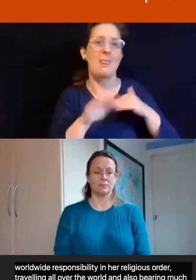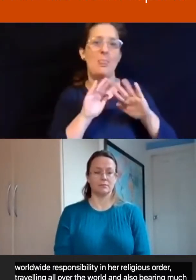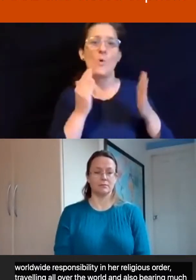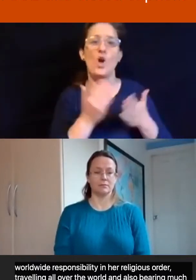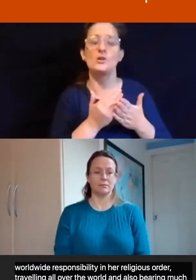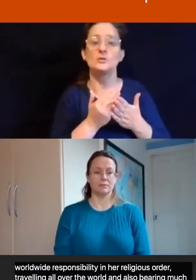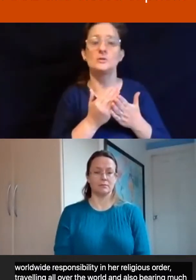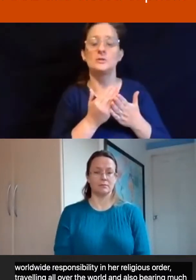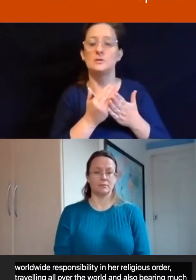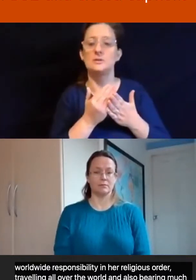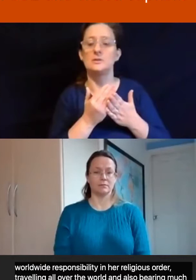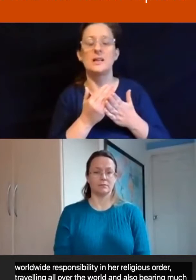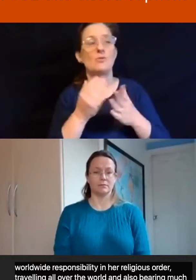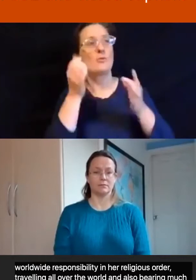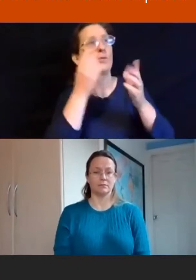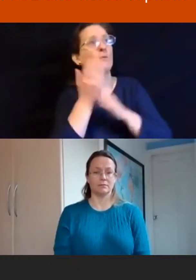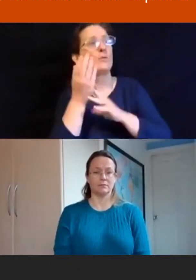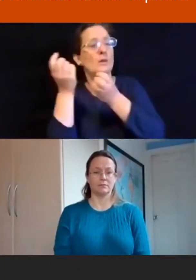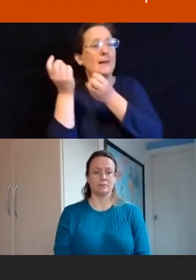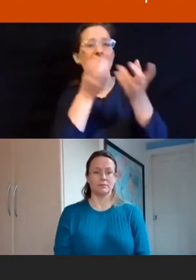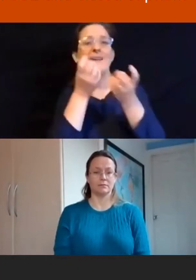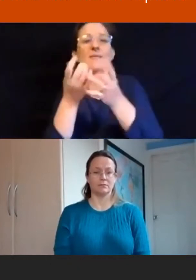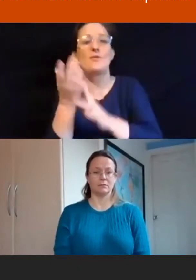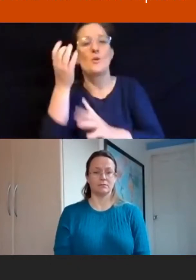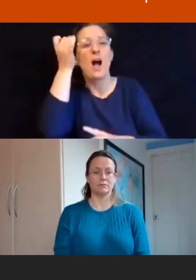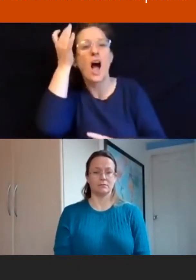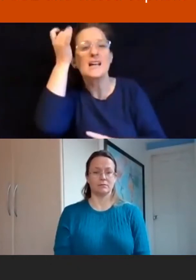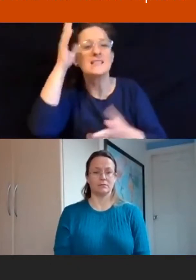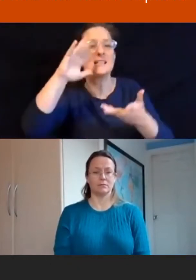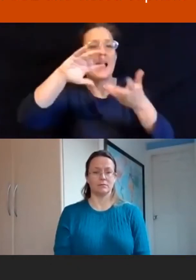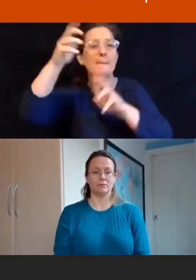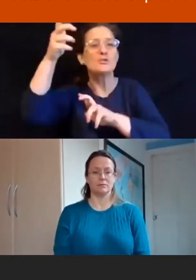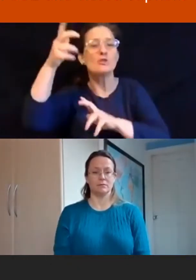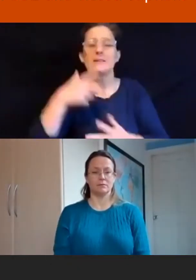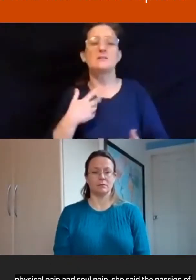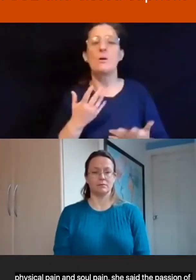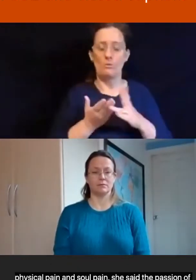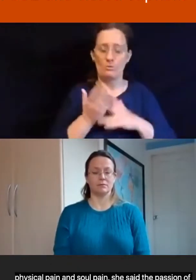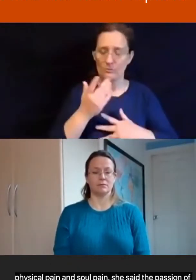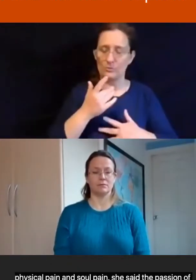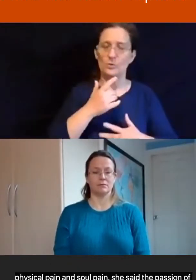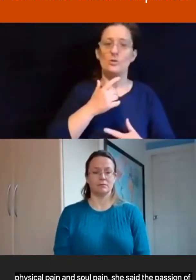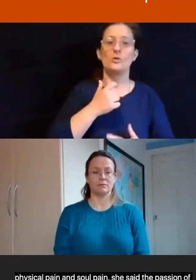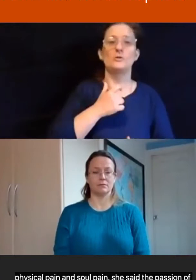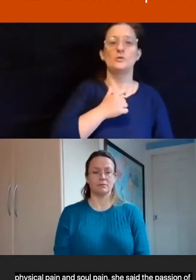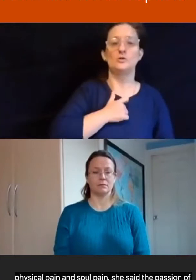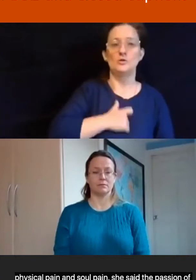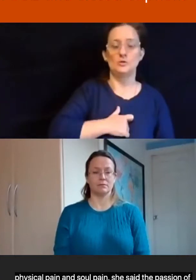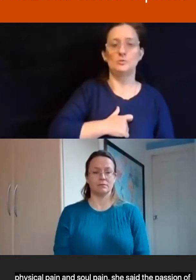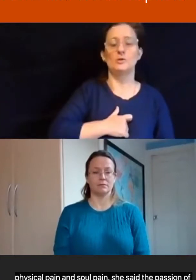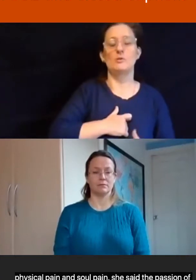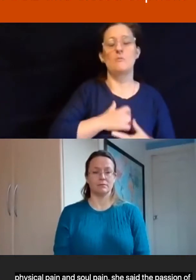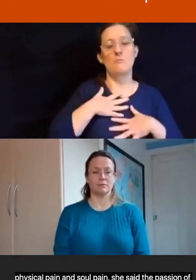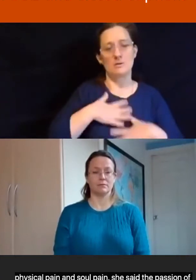not in abstract ideas, but in our human bodies and souls, in our